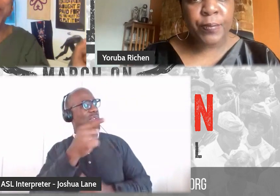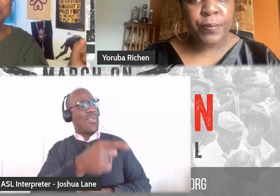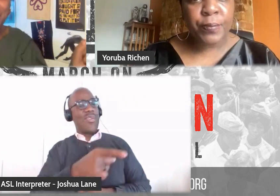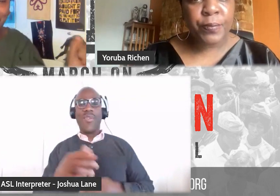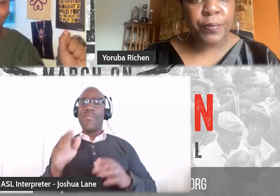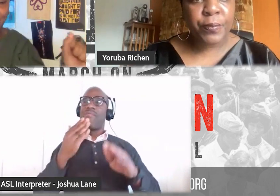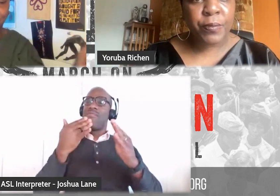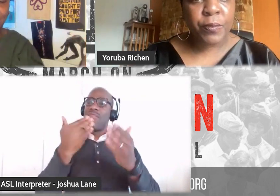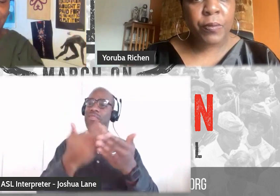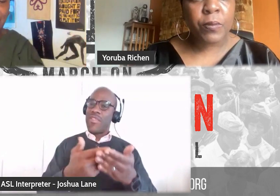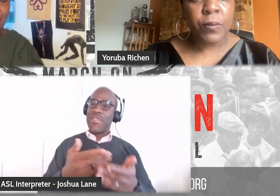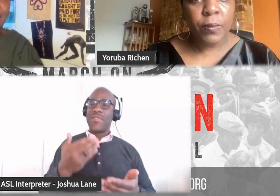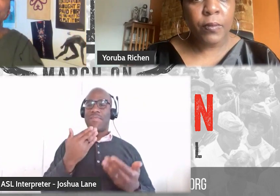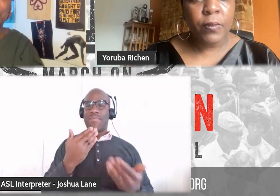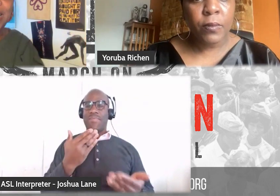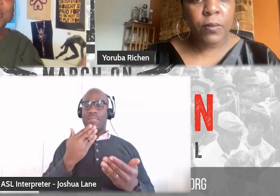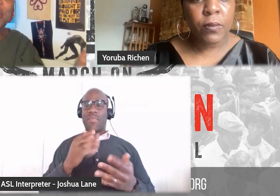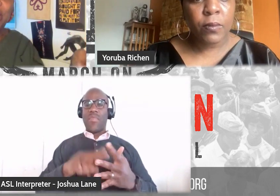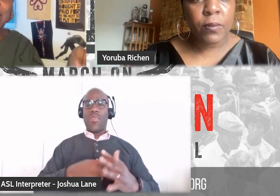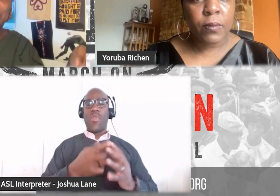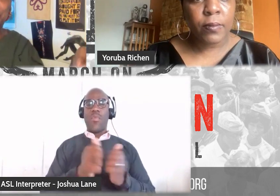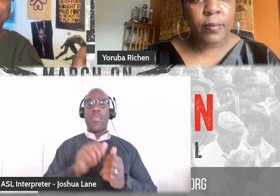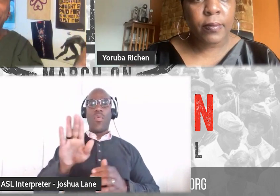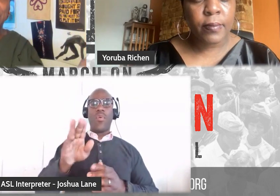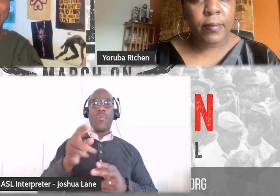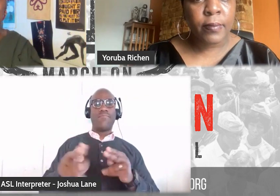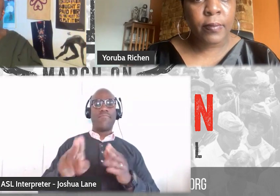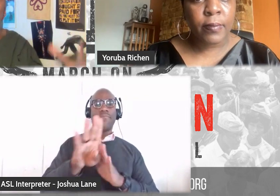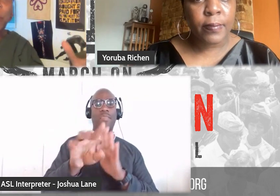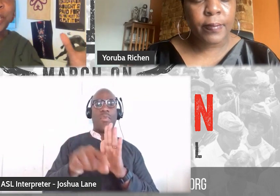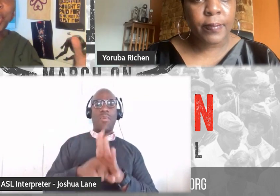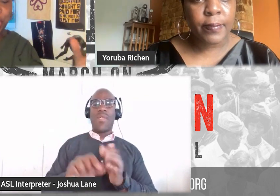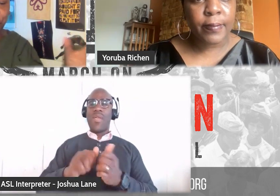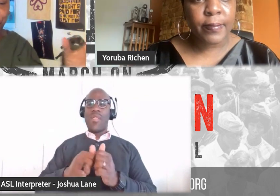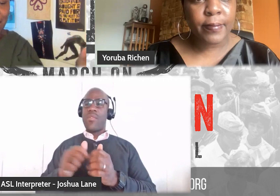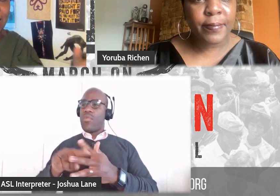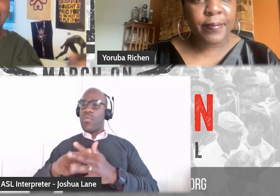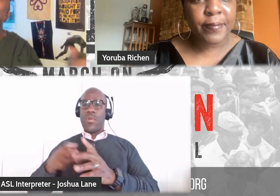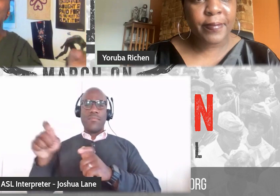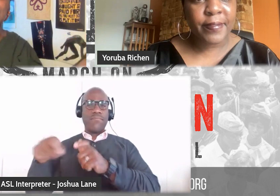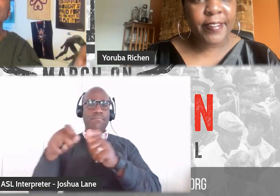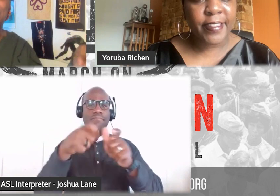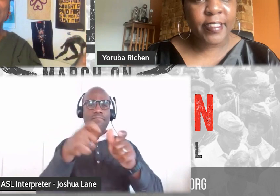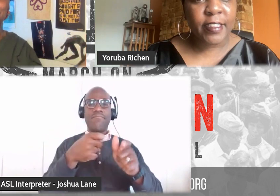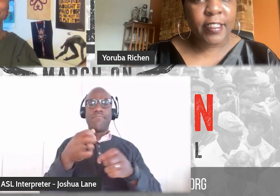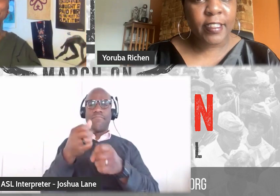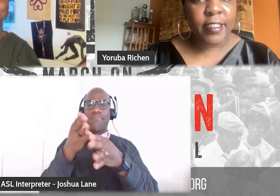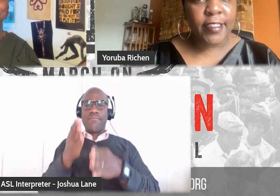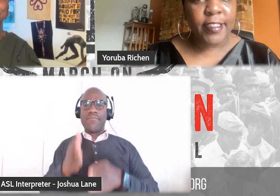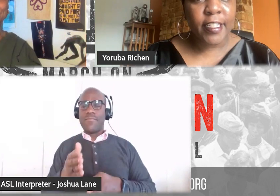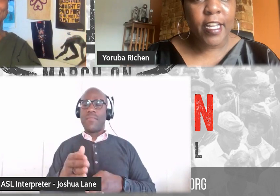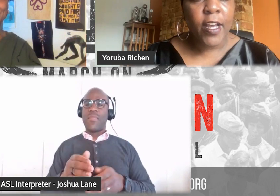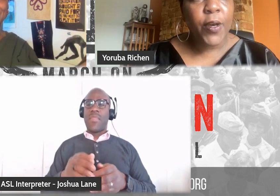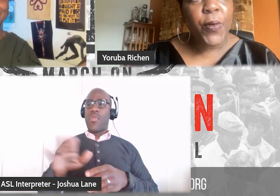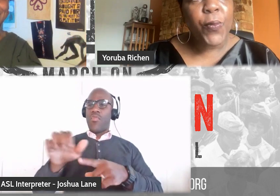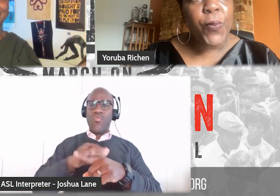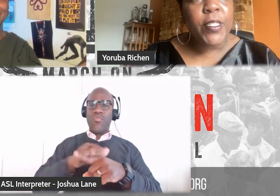with a little bit of background. How did you get started in filmmaking? What was your training and what inspired you?